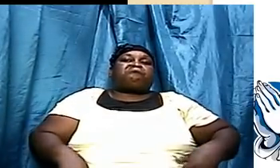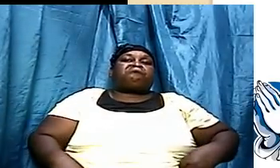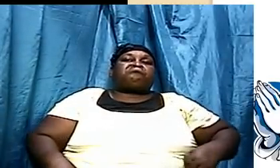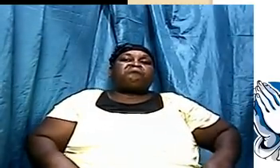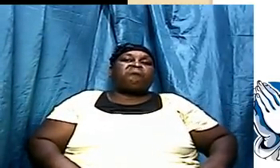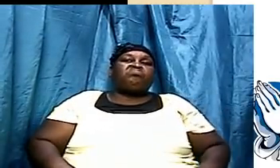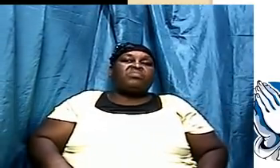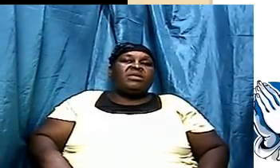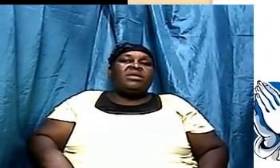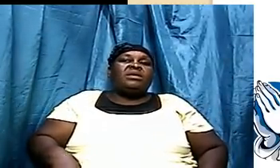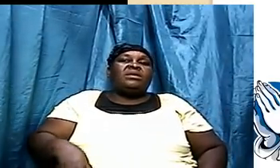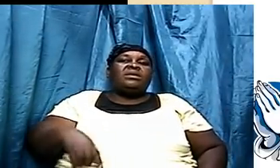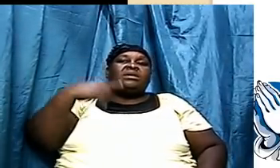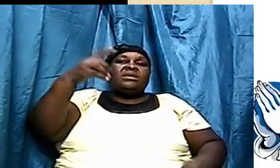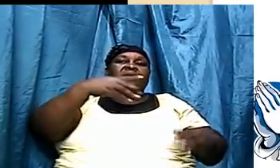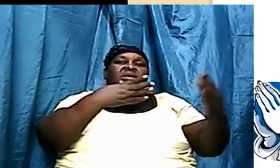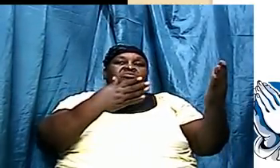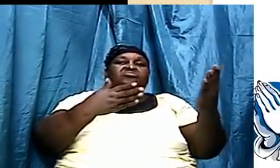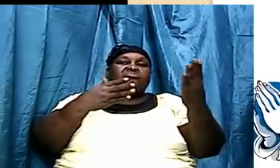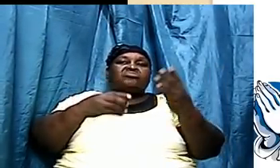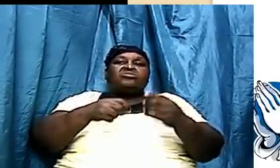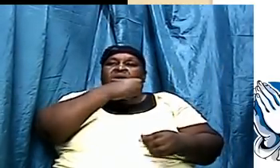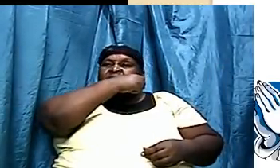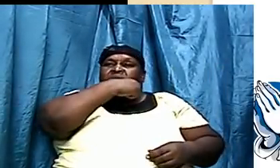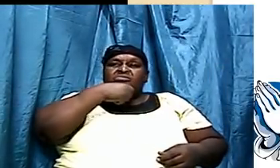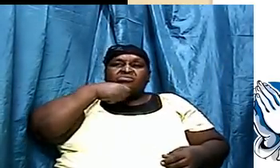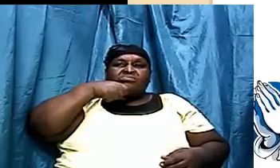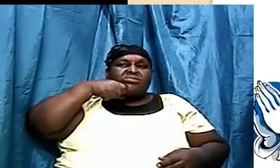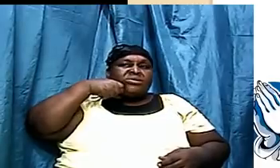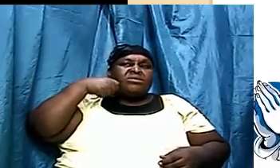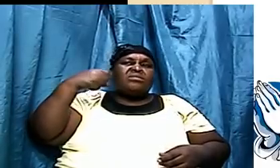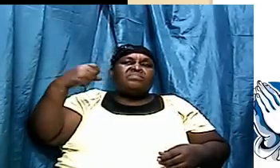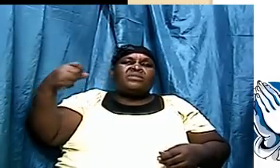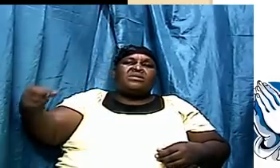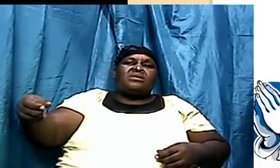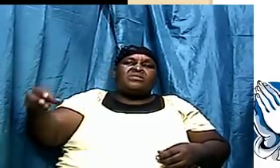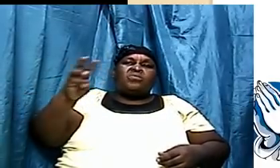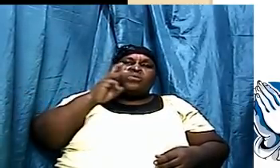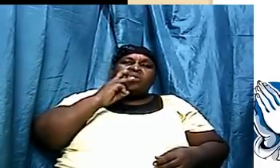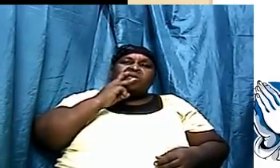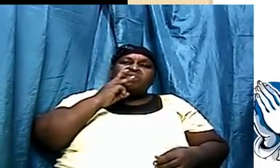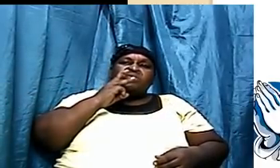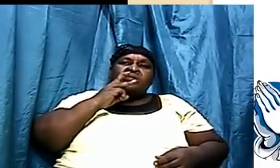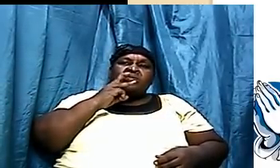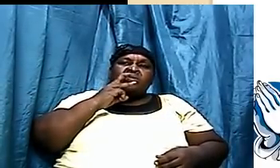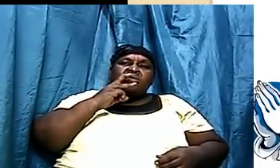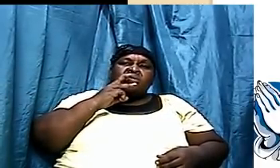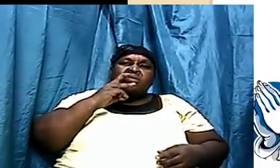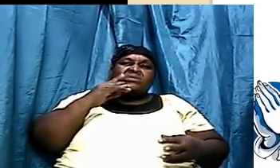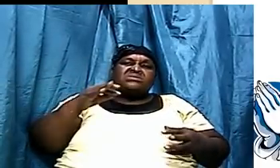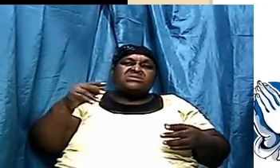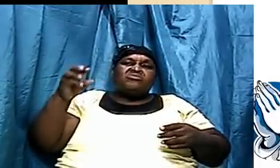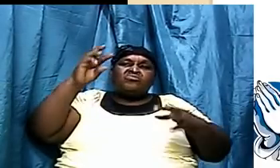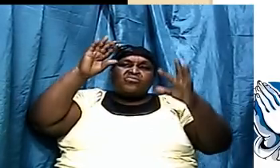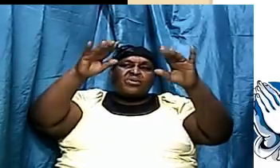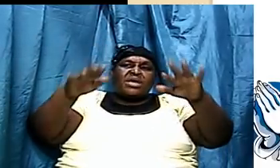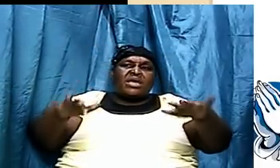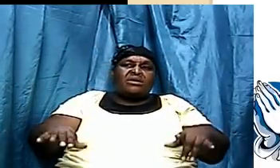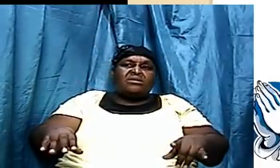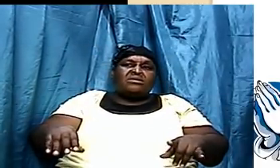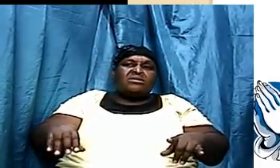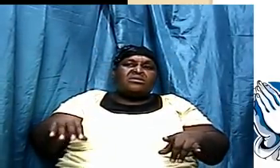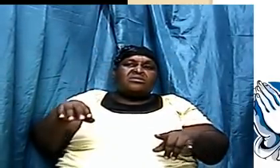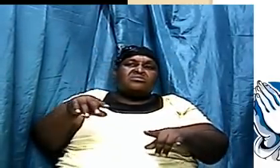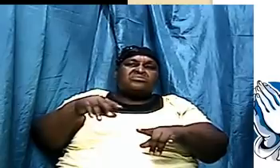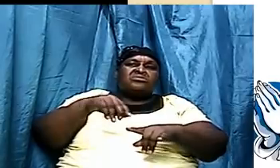he says he draws up the drops of the water which distilled as rain to the stream the clouds